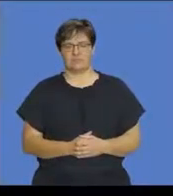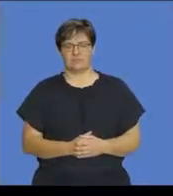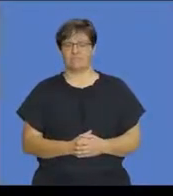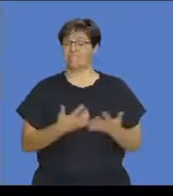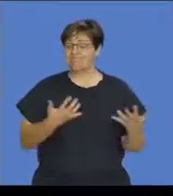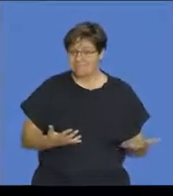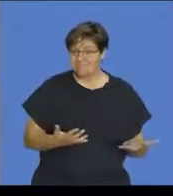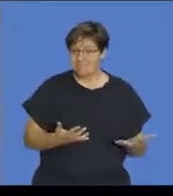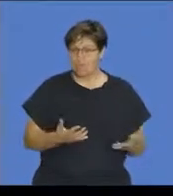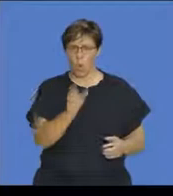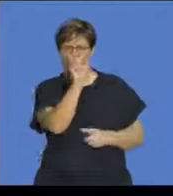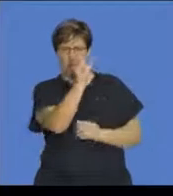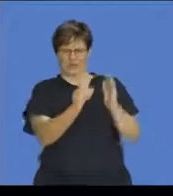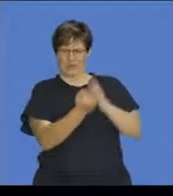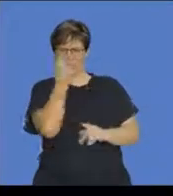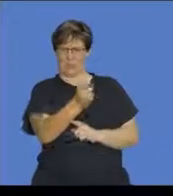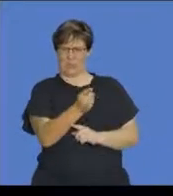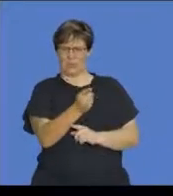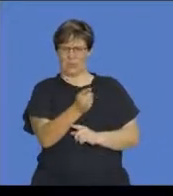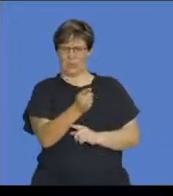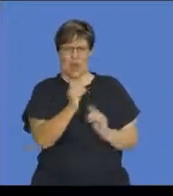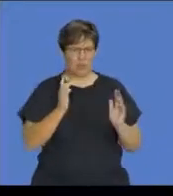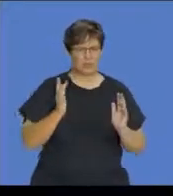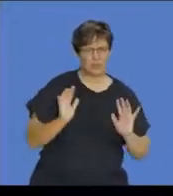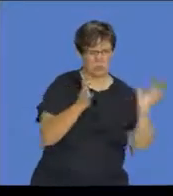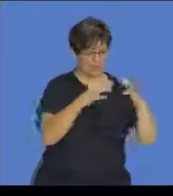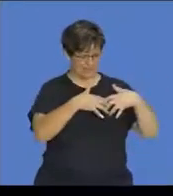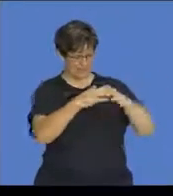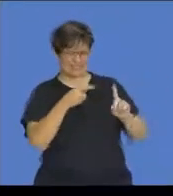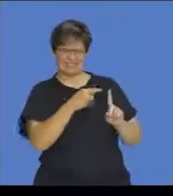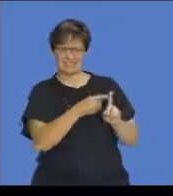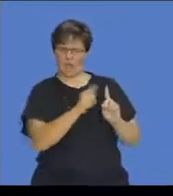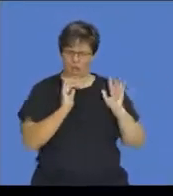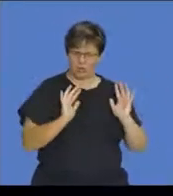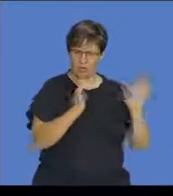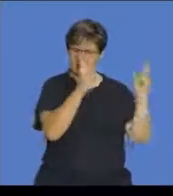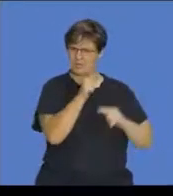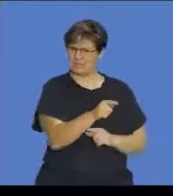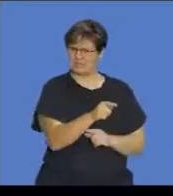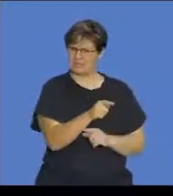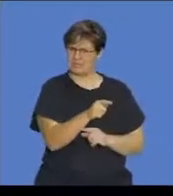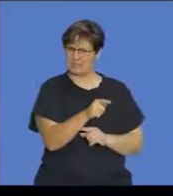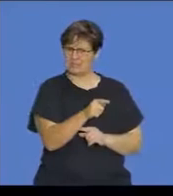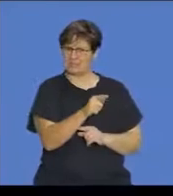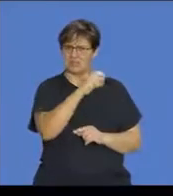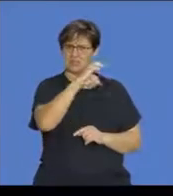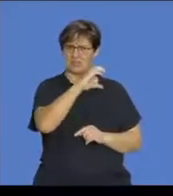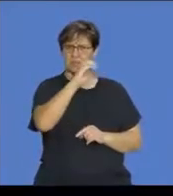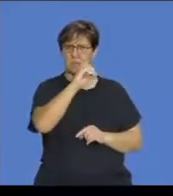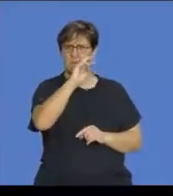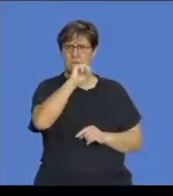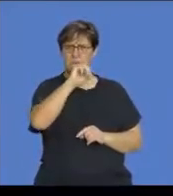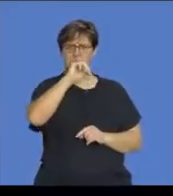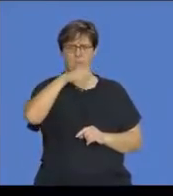Here's a new word, complement of a set. The complement of a set includes all the